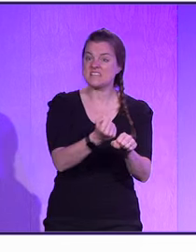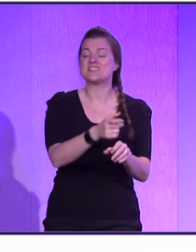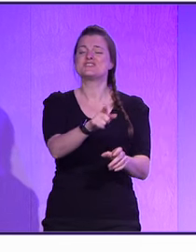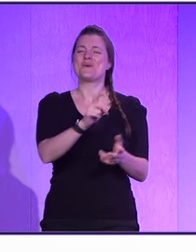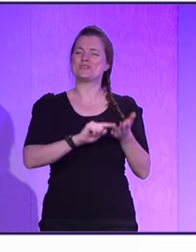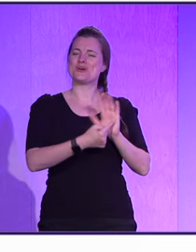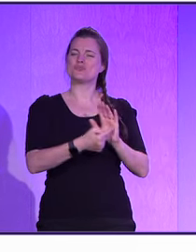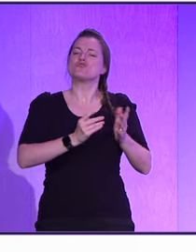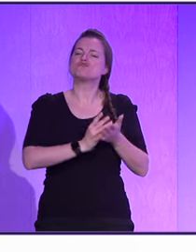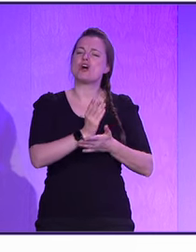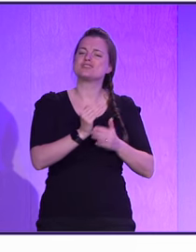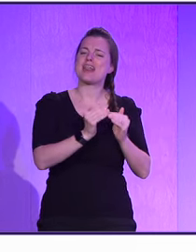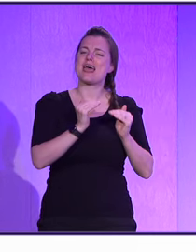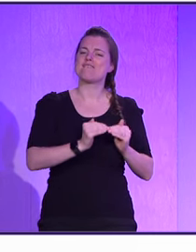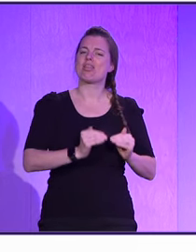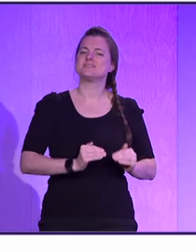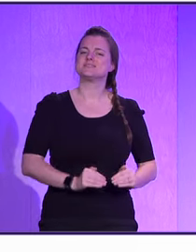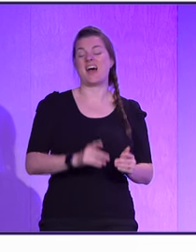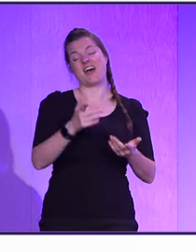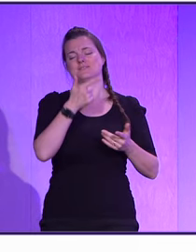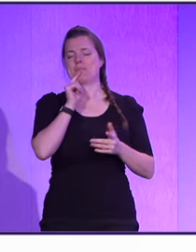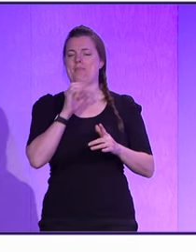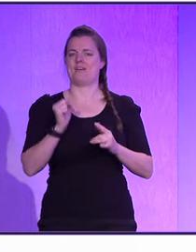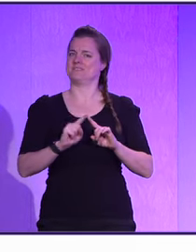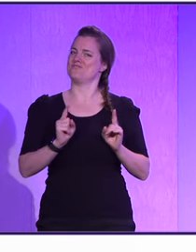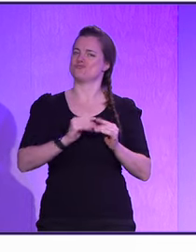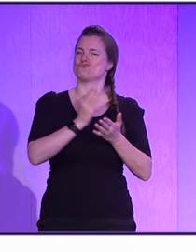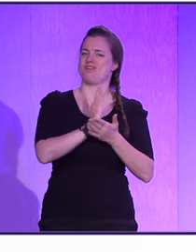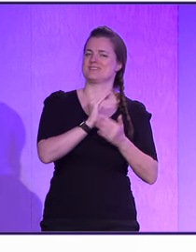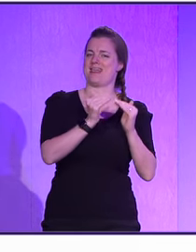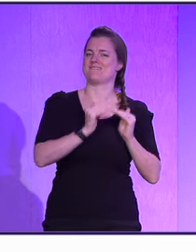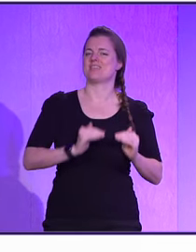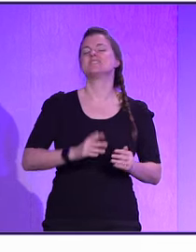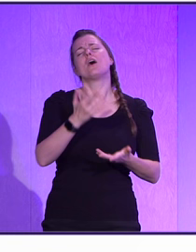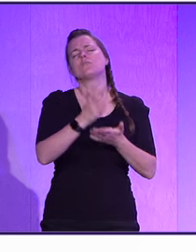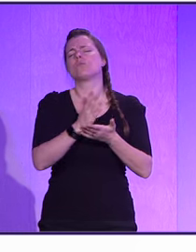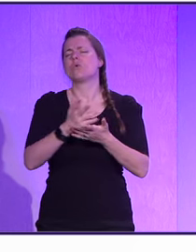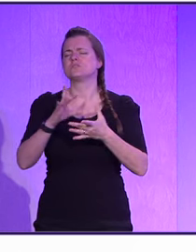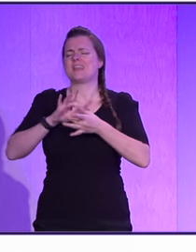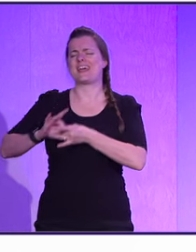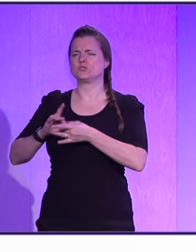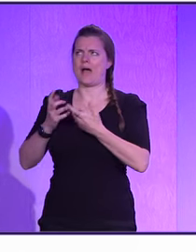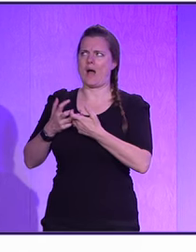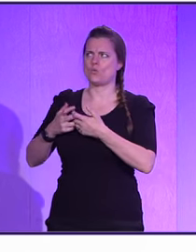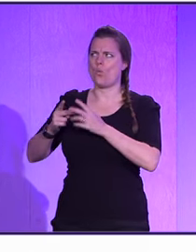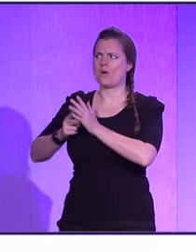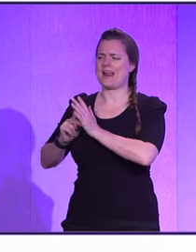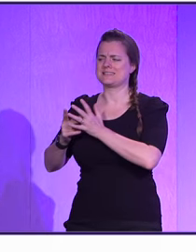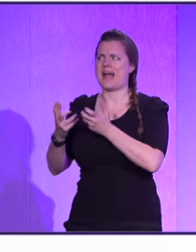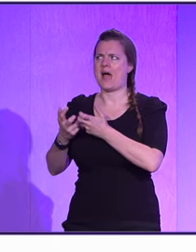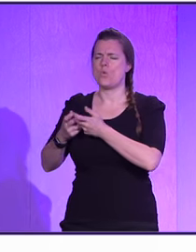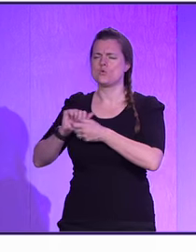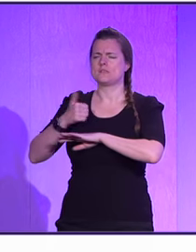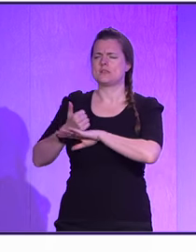it just shows you the trust levels, and people have different trust levels. obviously, it depends on how well you're organized and how well you're automated,